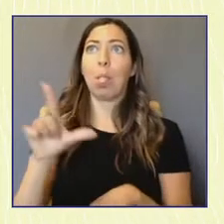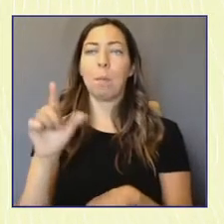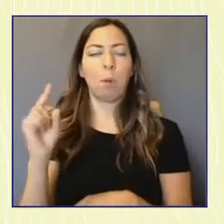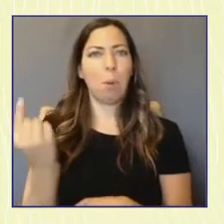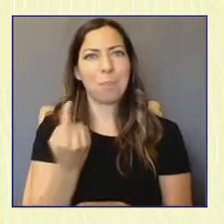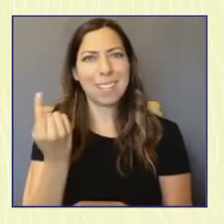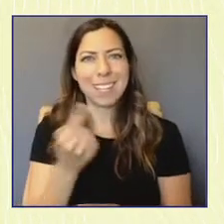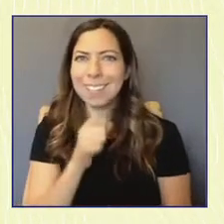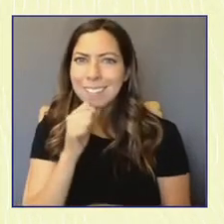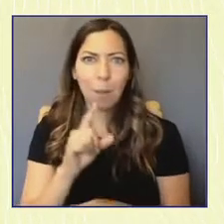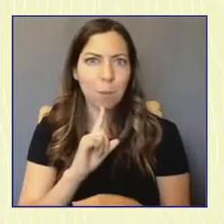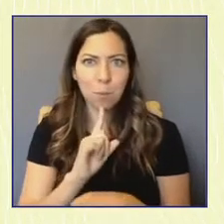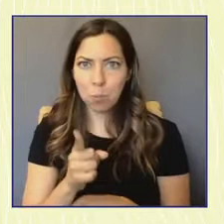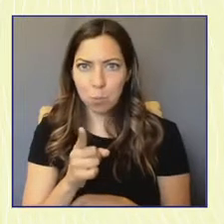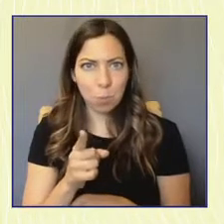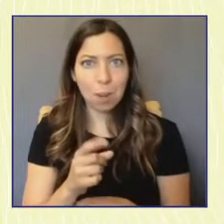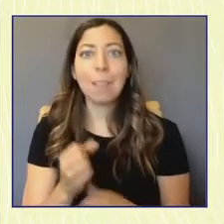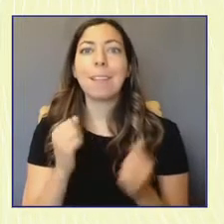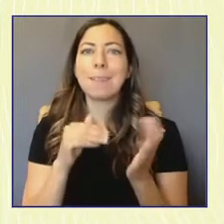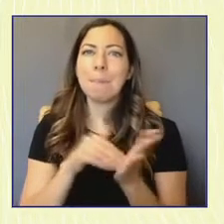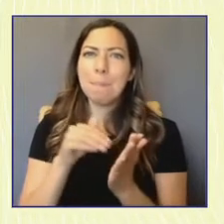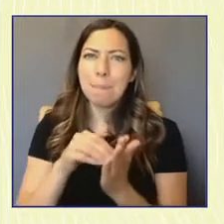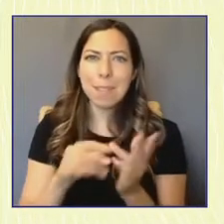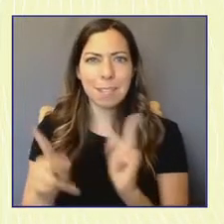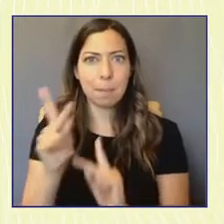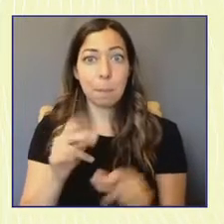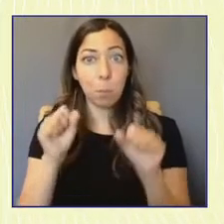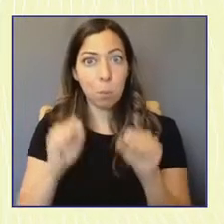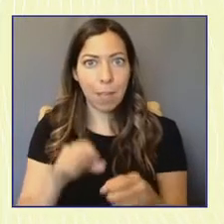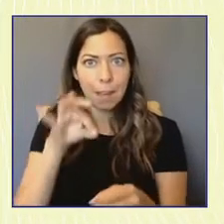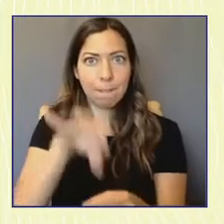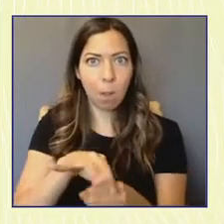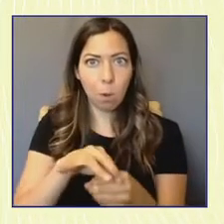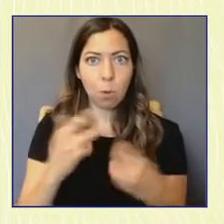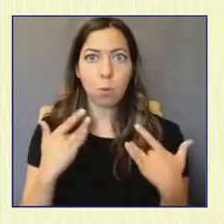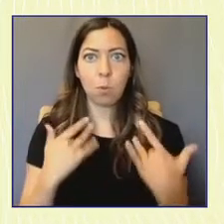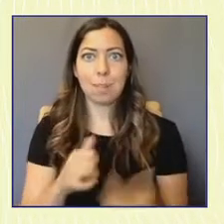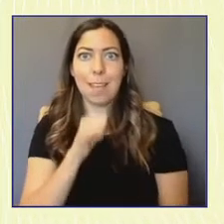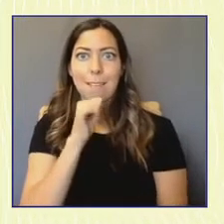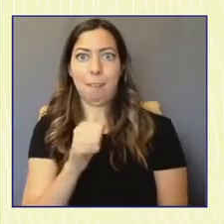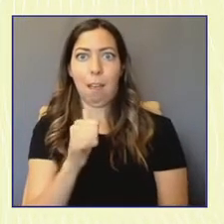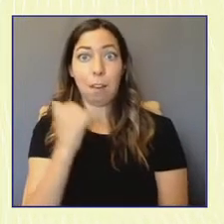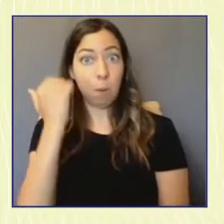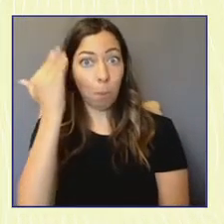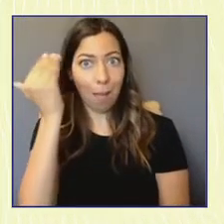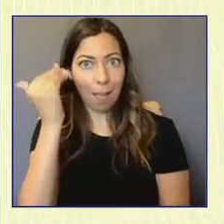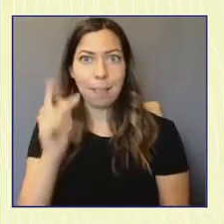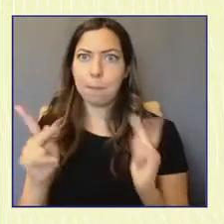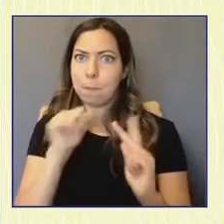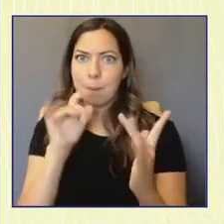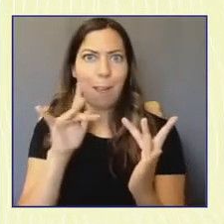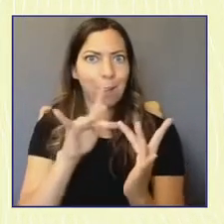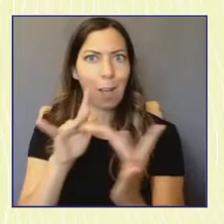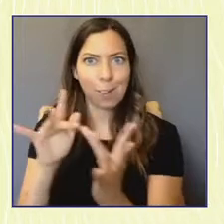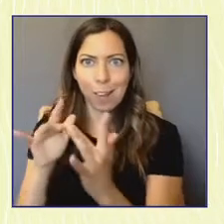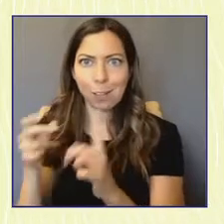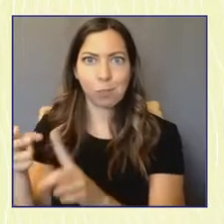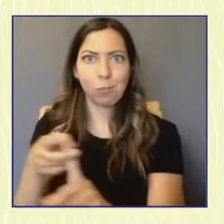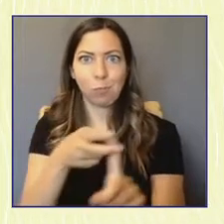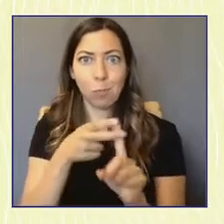votes on the table for both parties and that don't reach out to young people. Next slide, please.